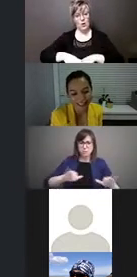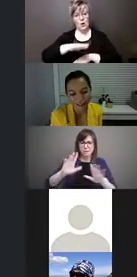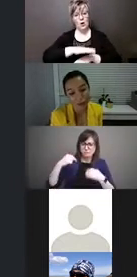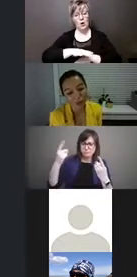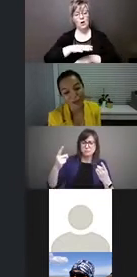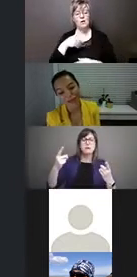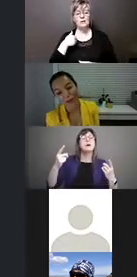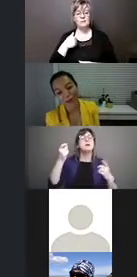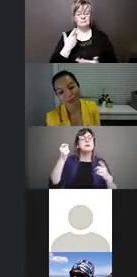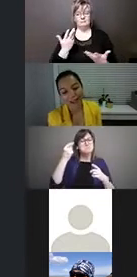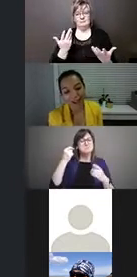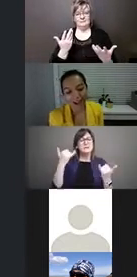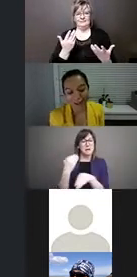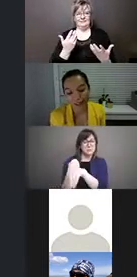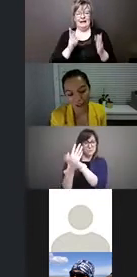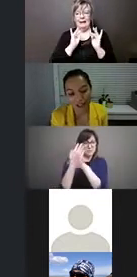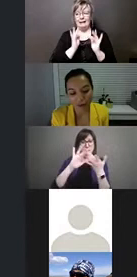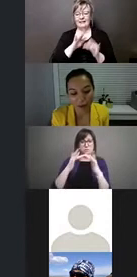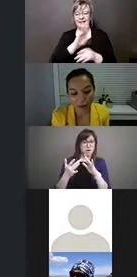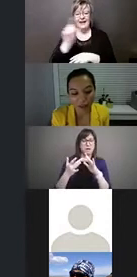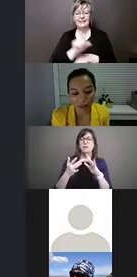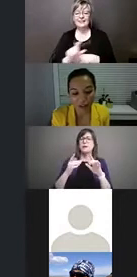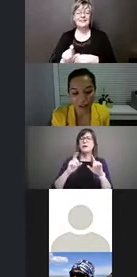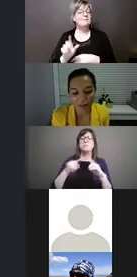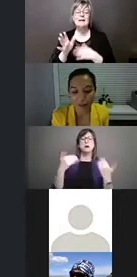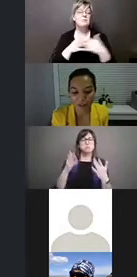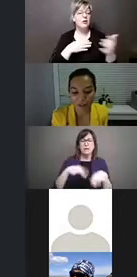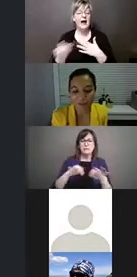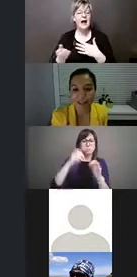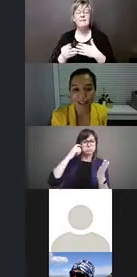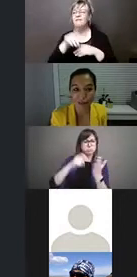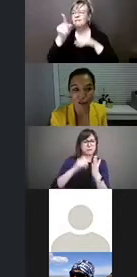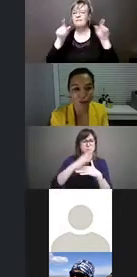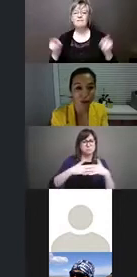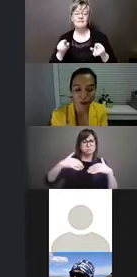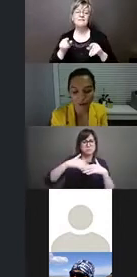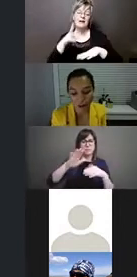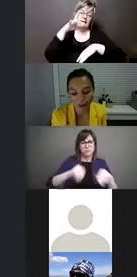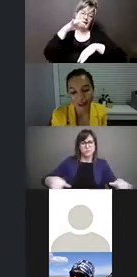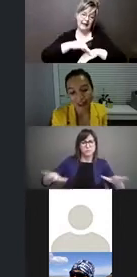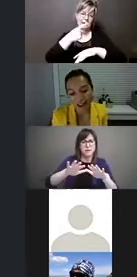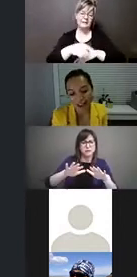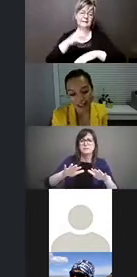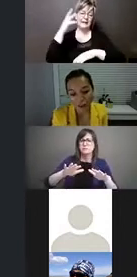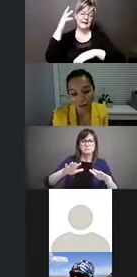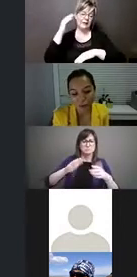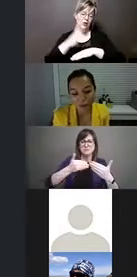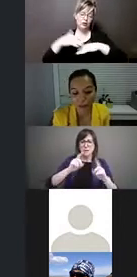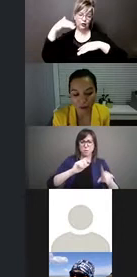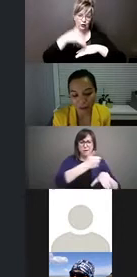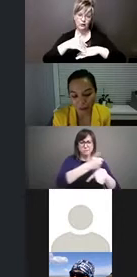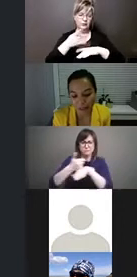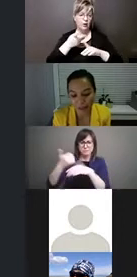meeting in a virtual platform, I'd like to take a moment to acknowledge the importance of the lands which we all come from and to